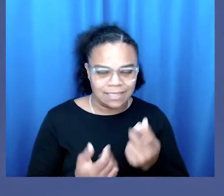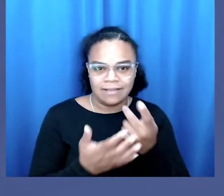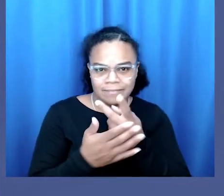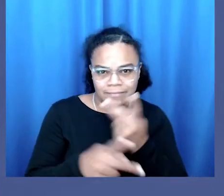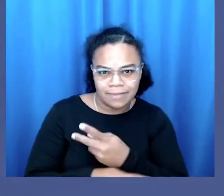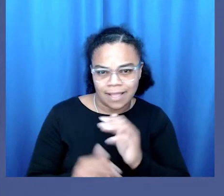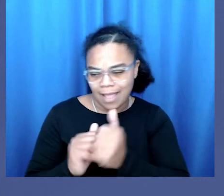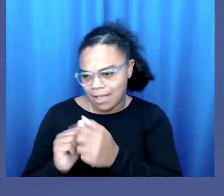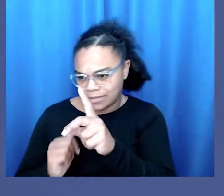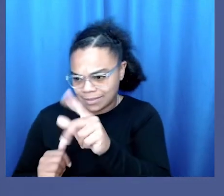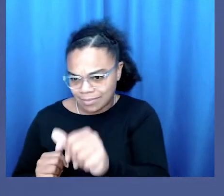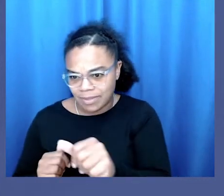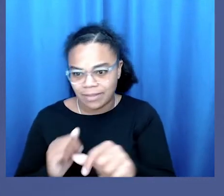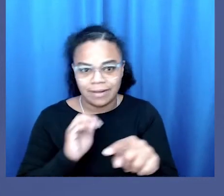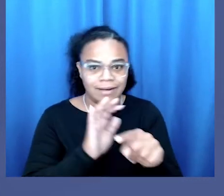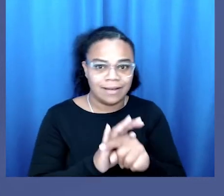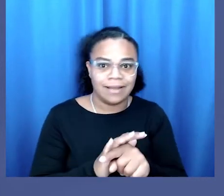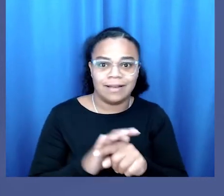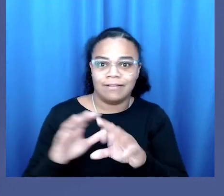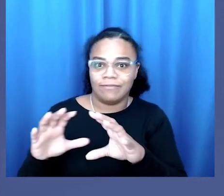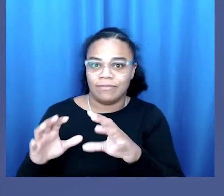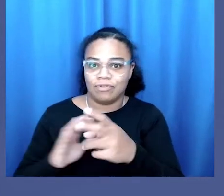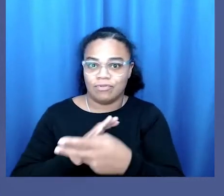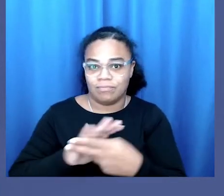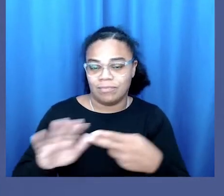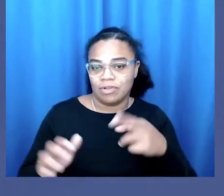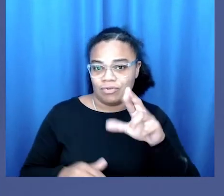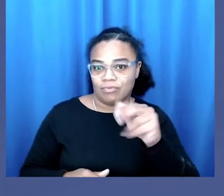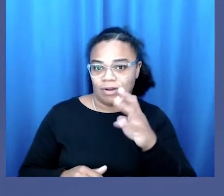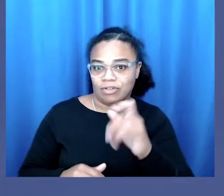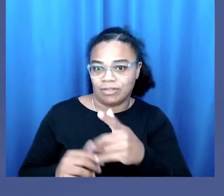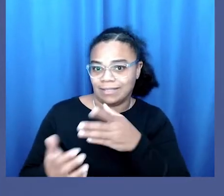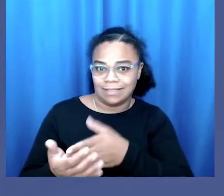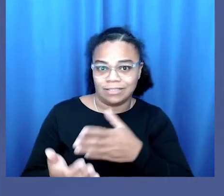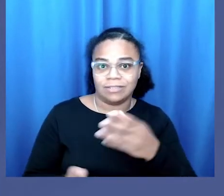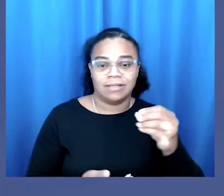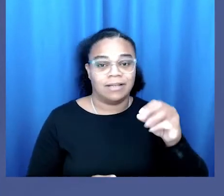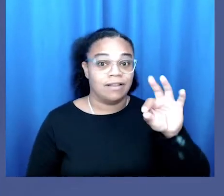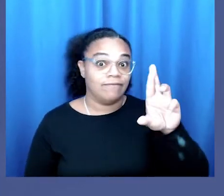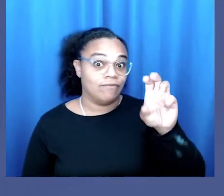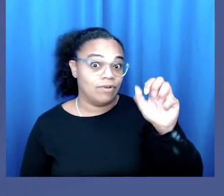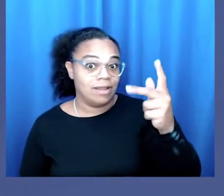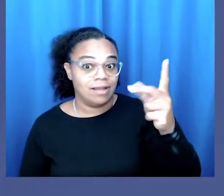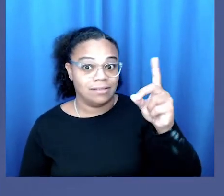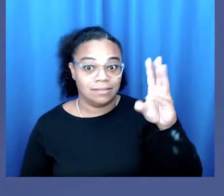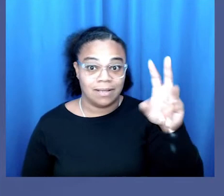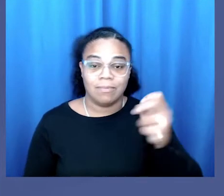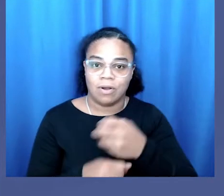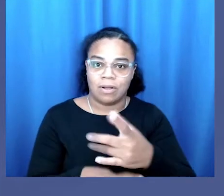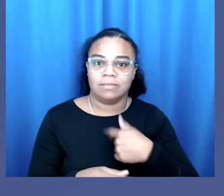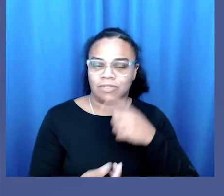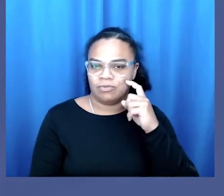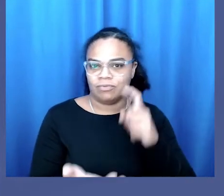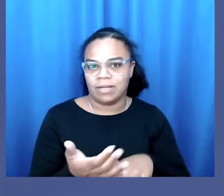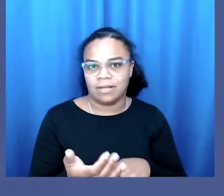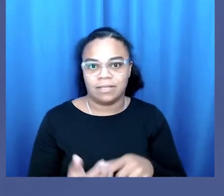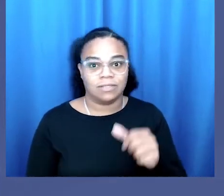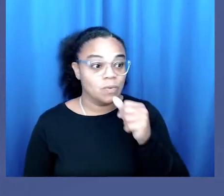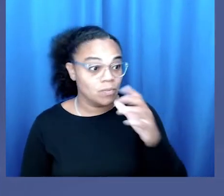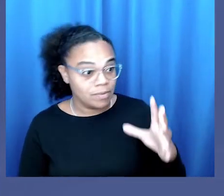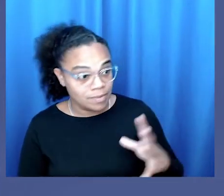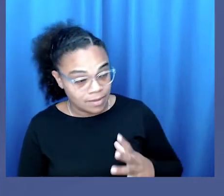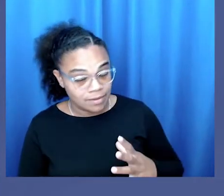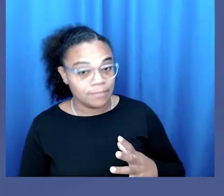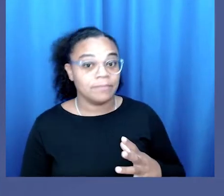situations such as disability, negative racialization, racialized sexuality, and freakdom caused me to recognize